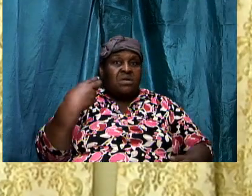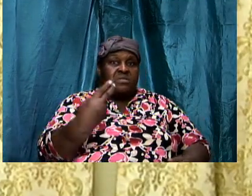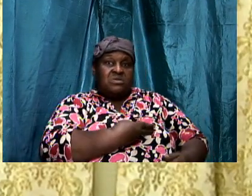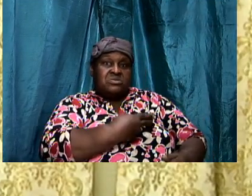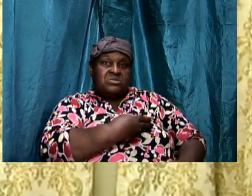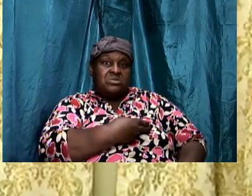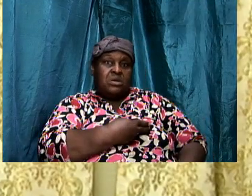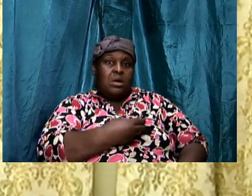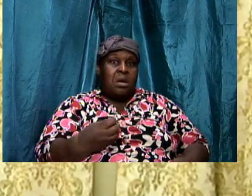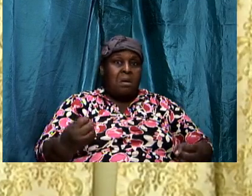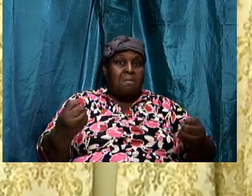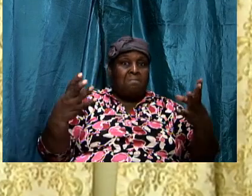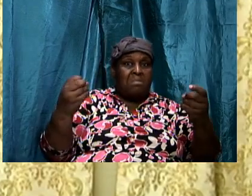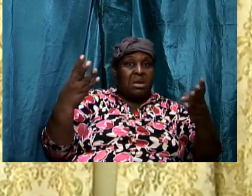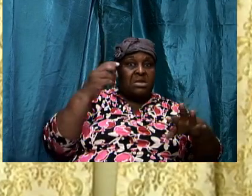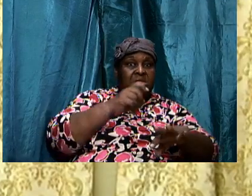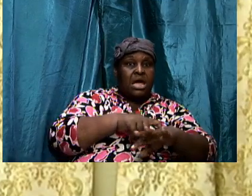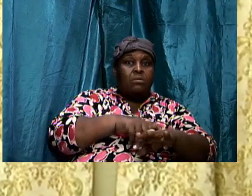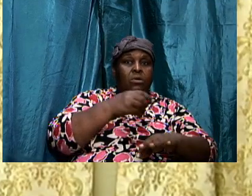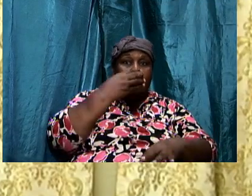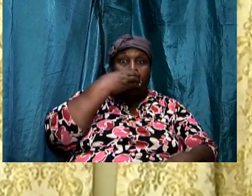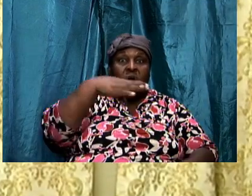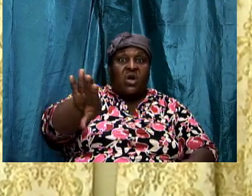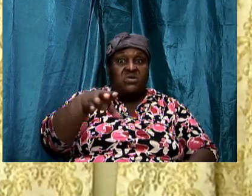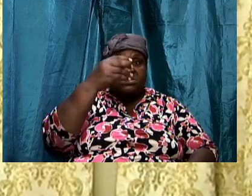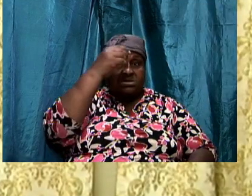times will curse God